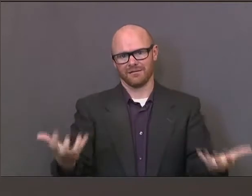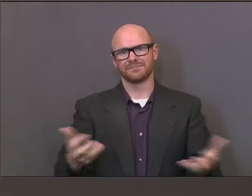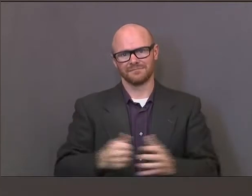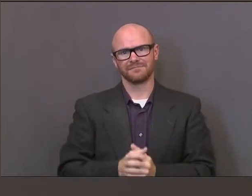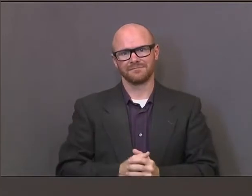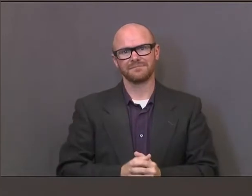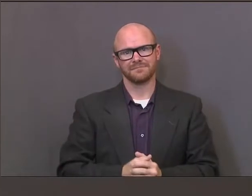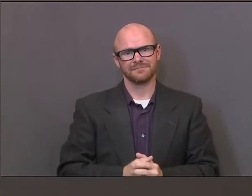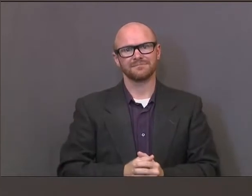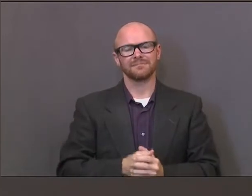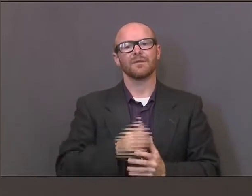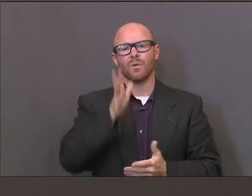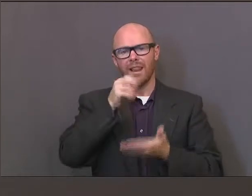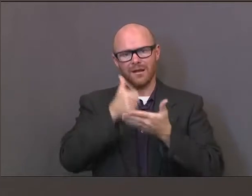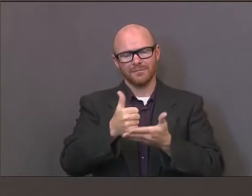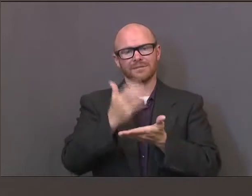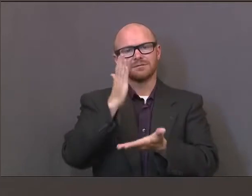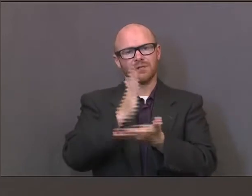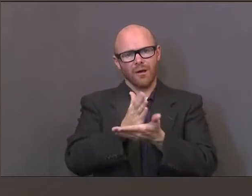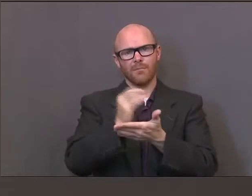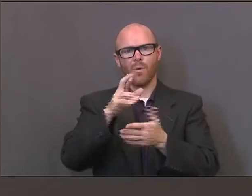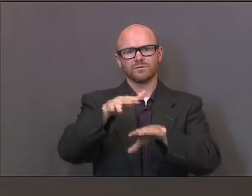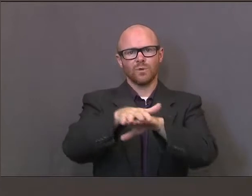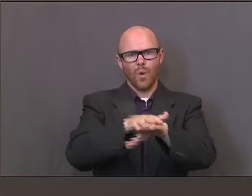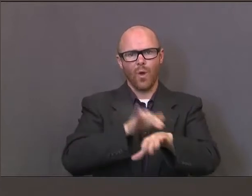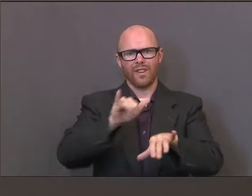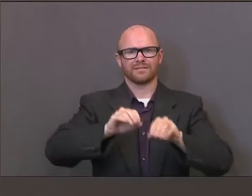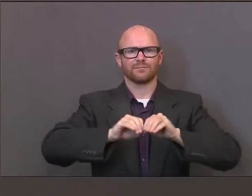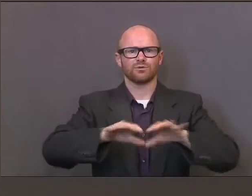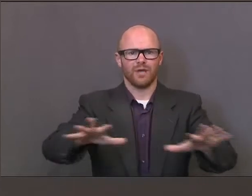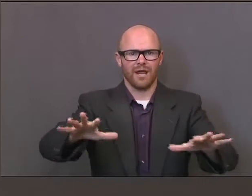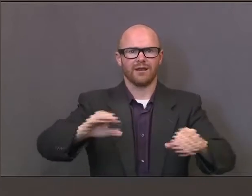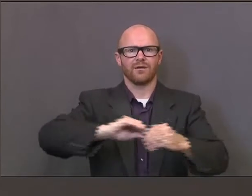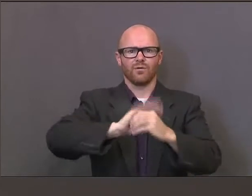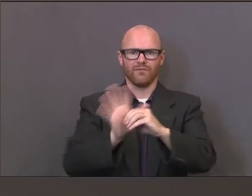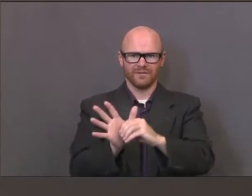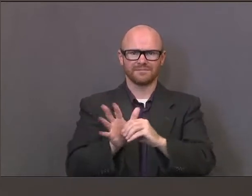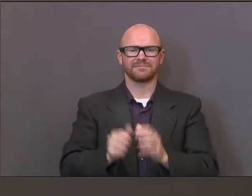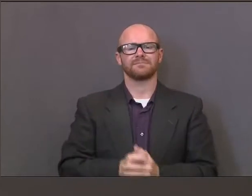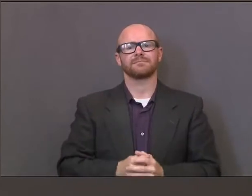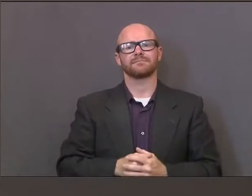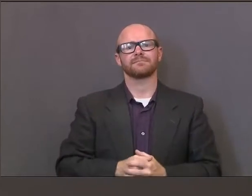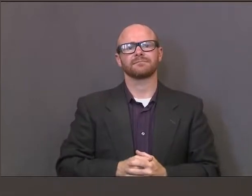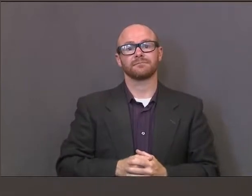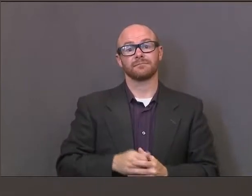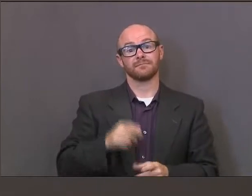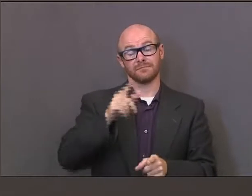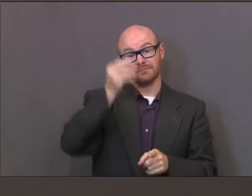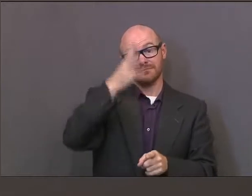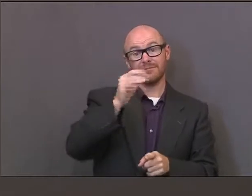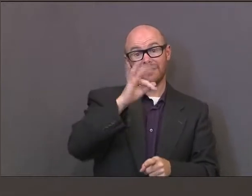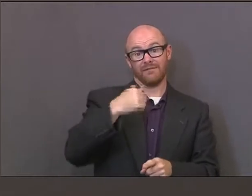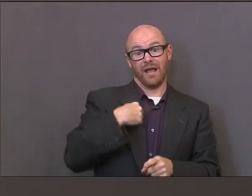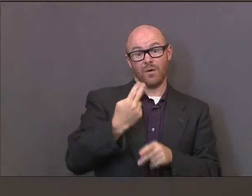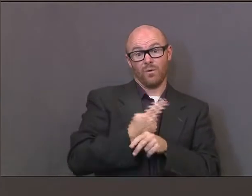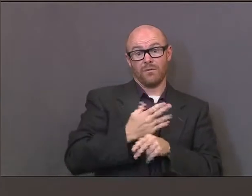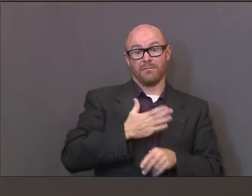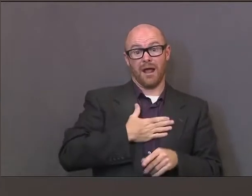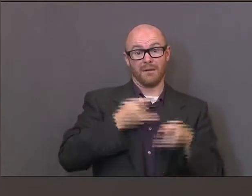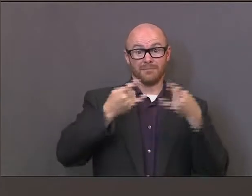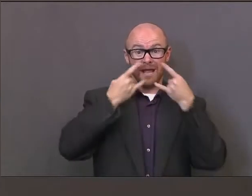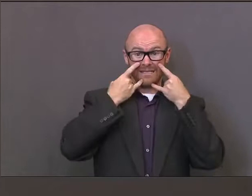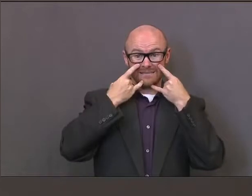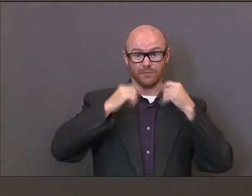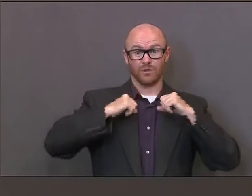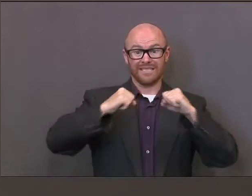slowing the spread of the coronavirus. The phrase we ought to all use is, if I wear my mask, it helps protect you.